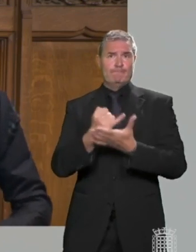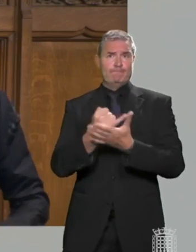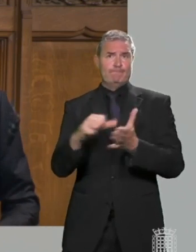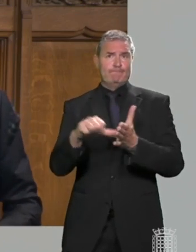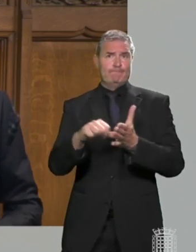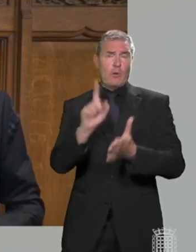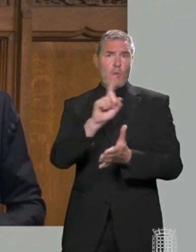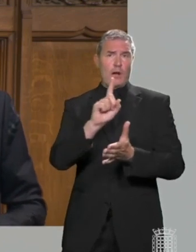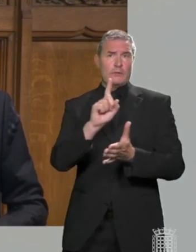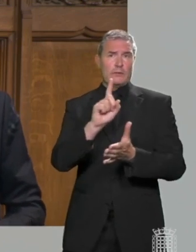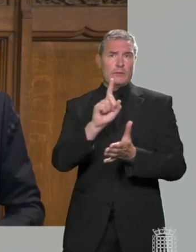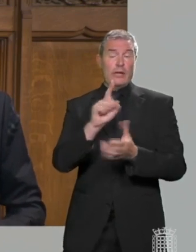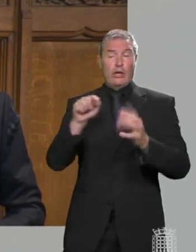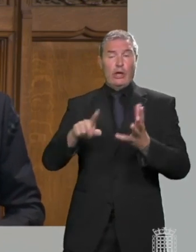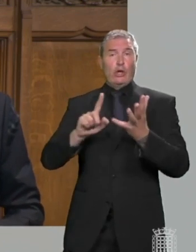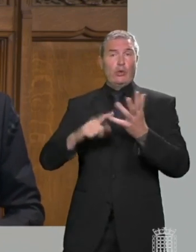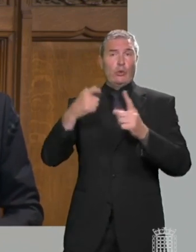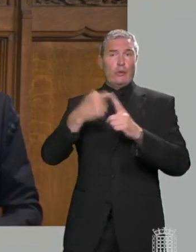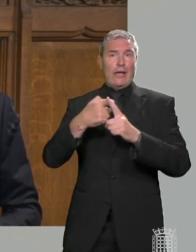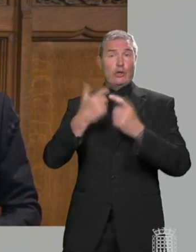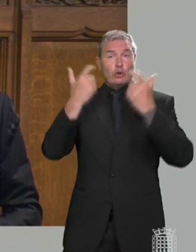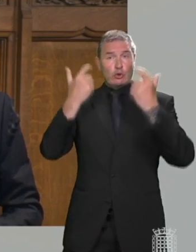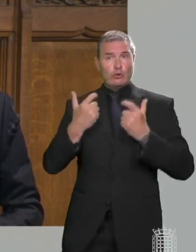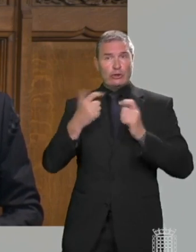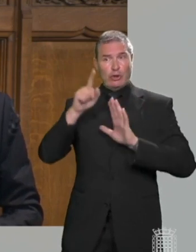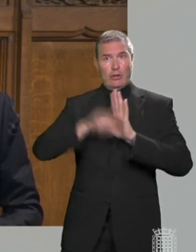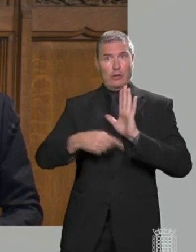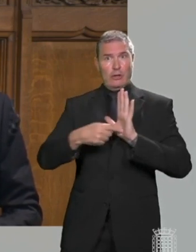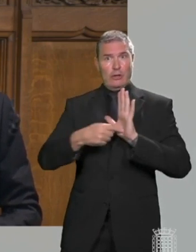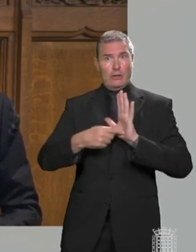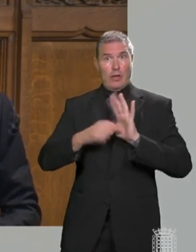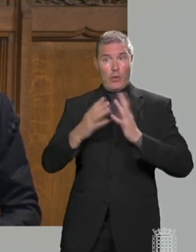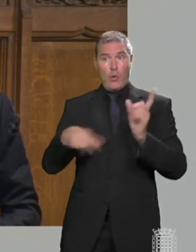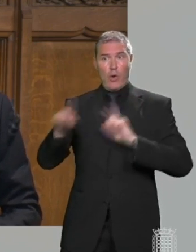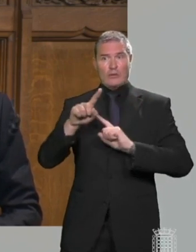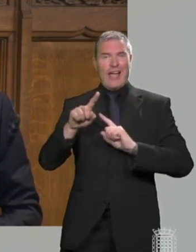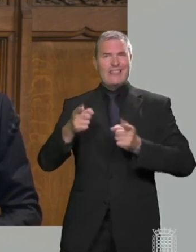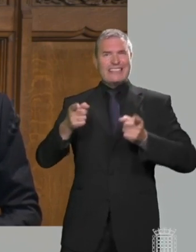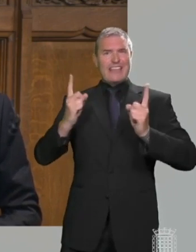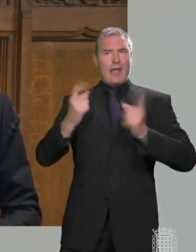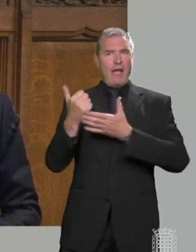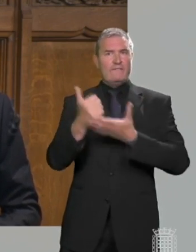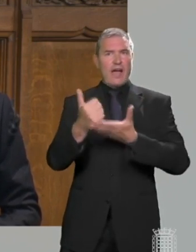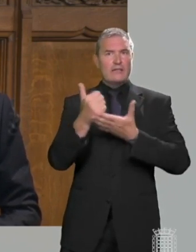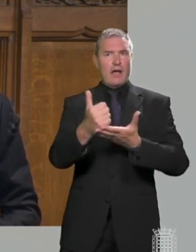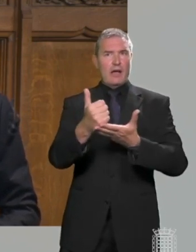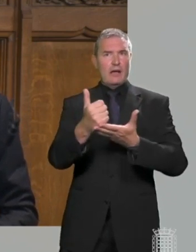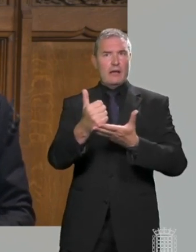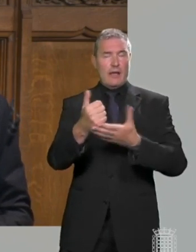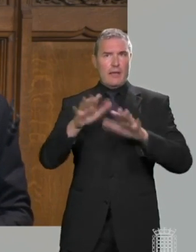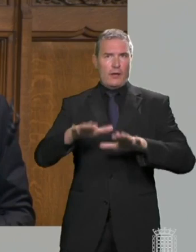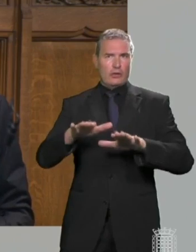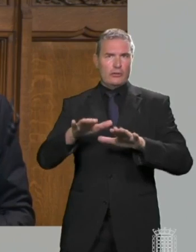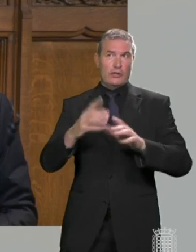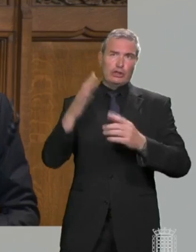no other legal jurisdiction in the UK, or indeed in the Western world, is the Government Senior Legal Advisor simultaneously the country's